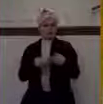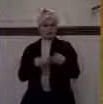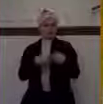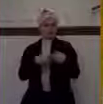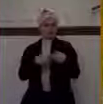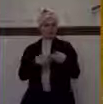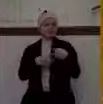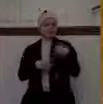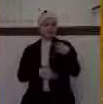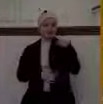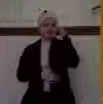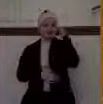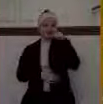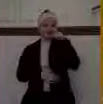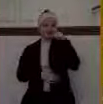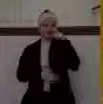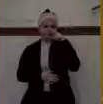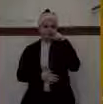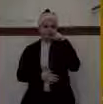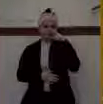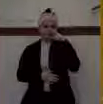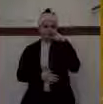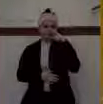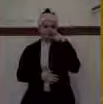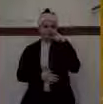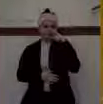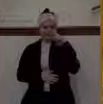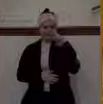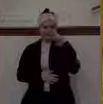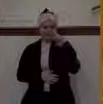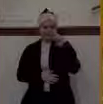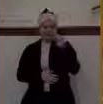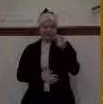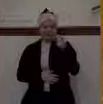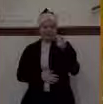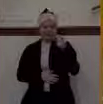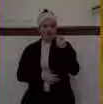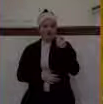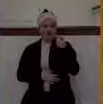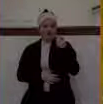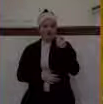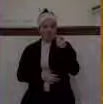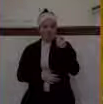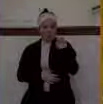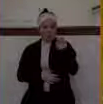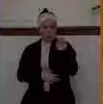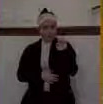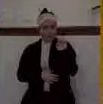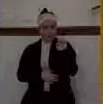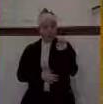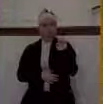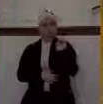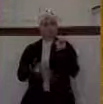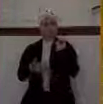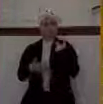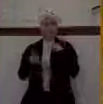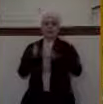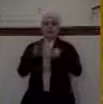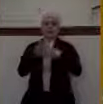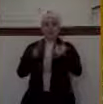before. And this is exactly what Rehoboam did. And one of the ways in which he was able to survive this crisis was he